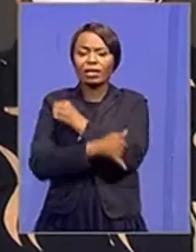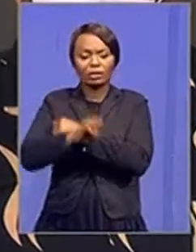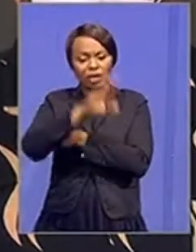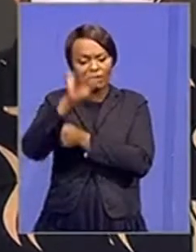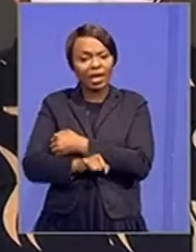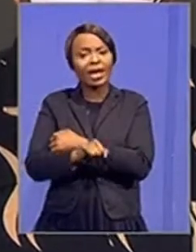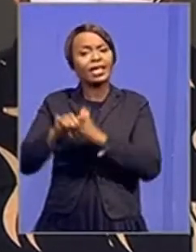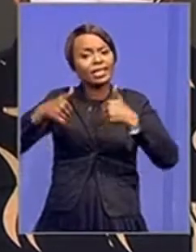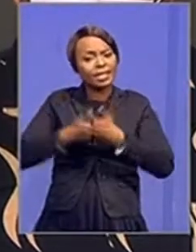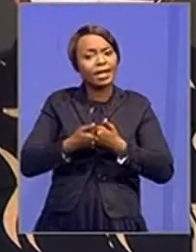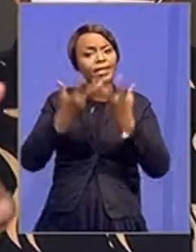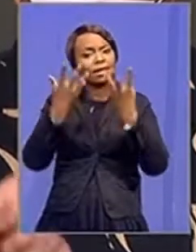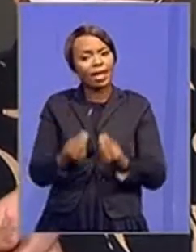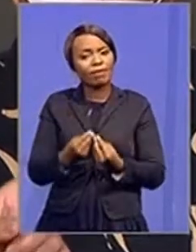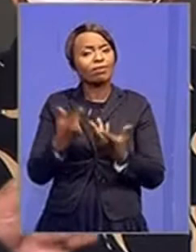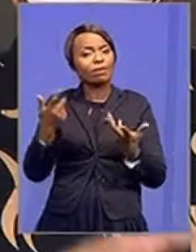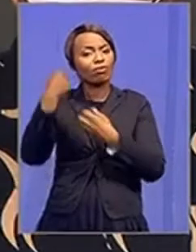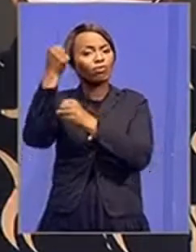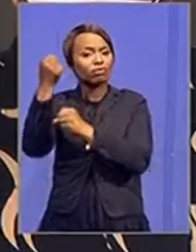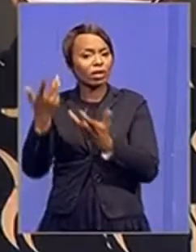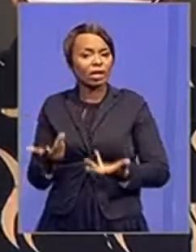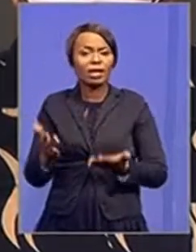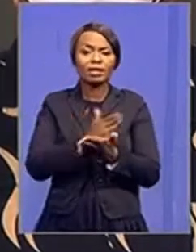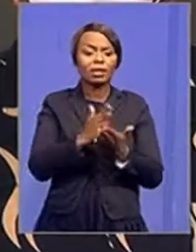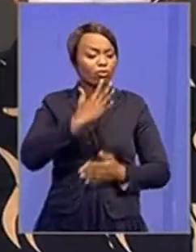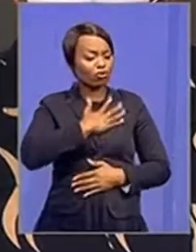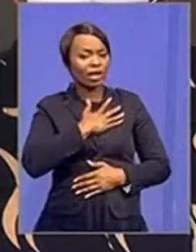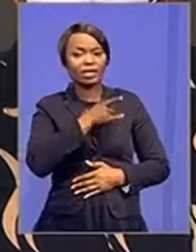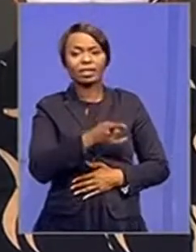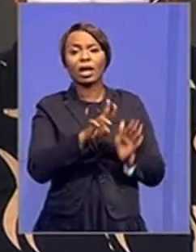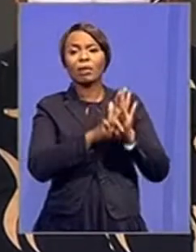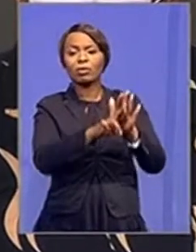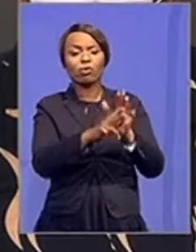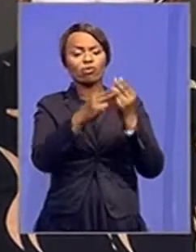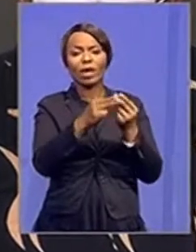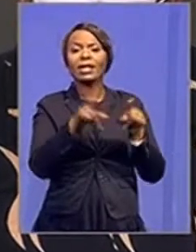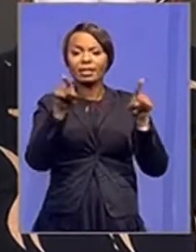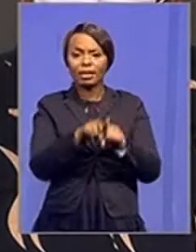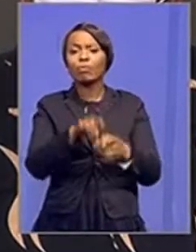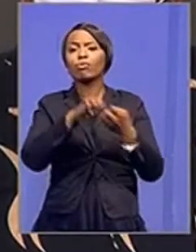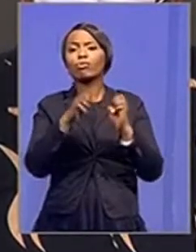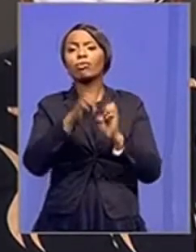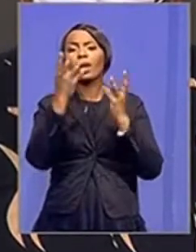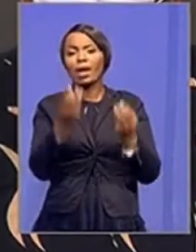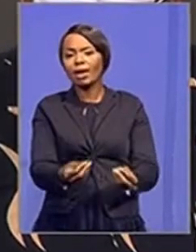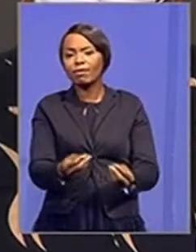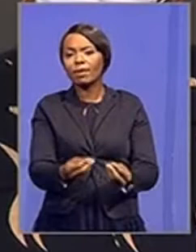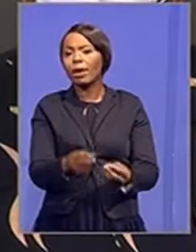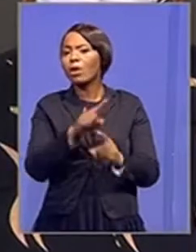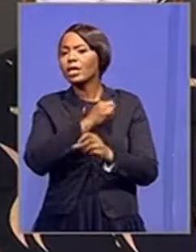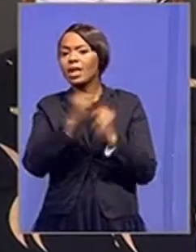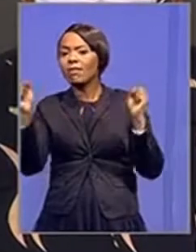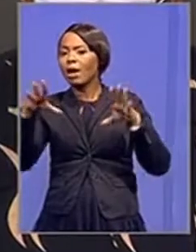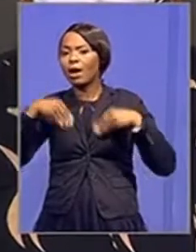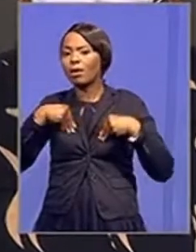Some of these people like Solidarity and others who are walking in front, they are the same right-wingers who never allowed black people